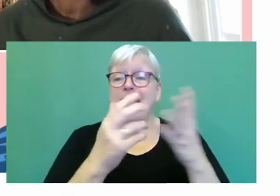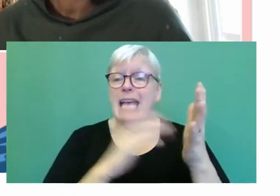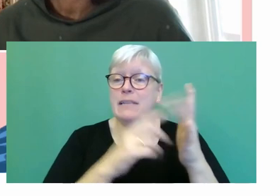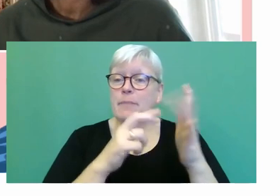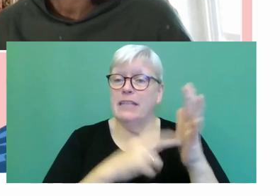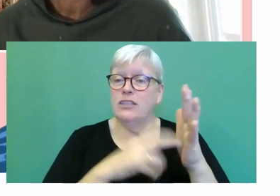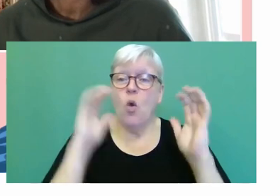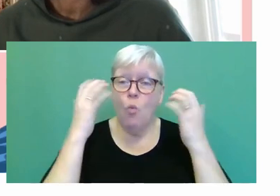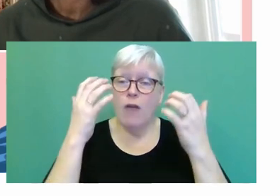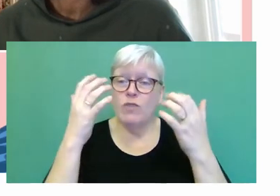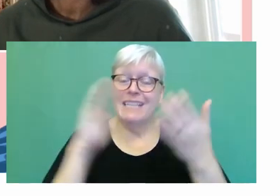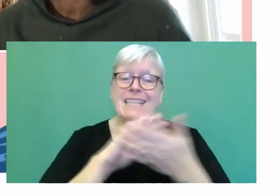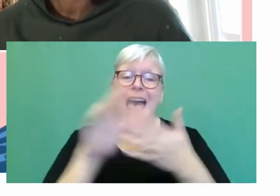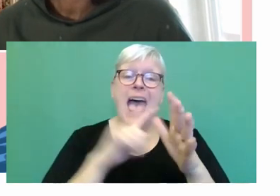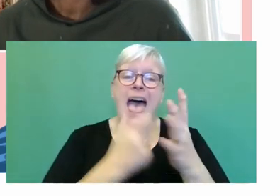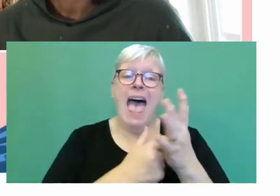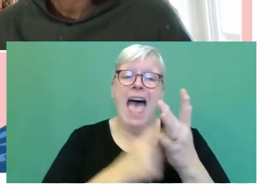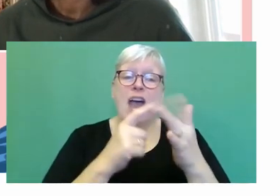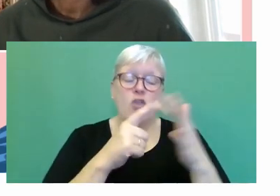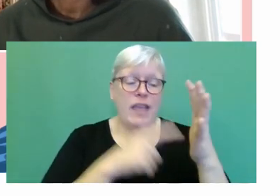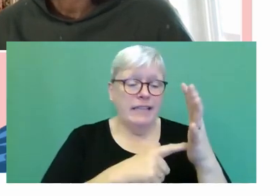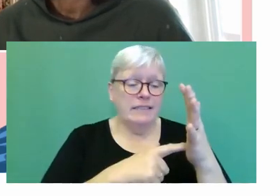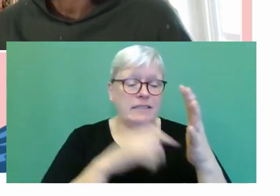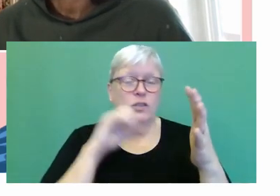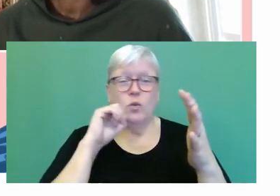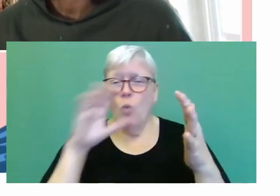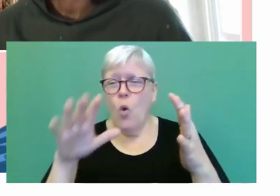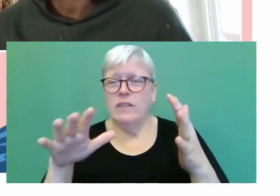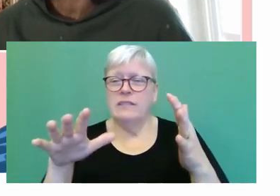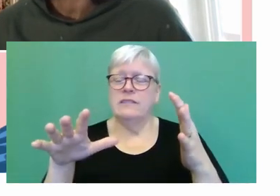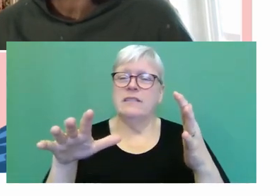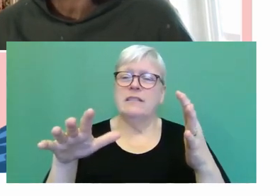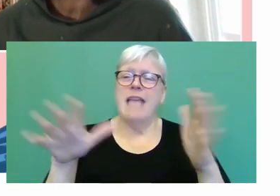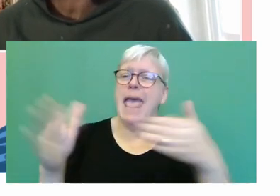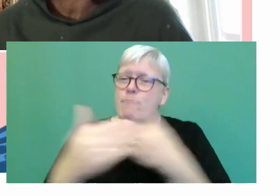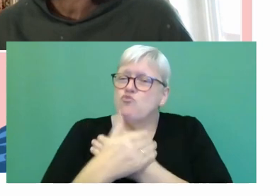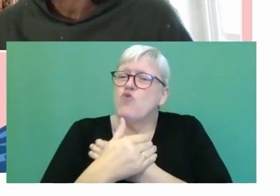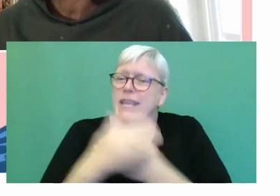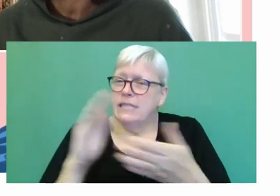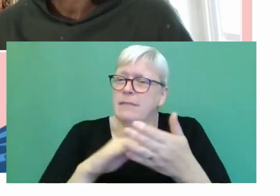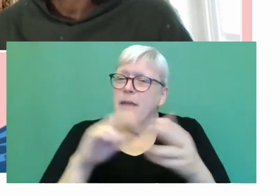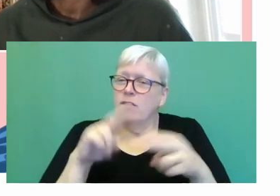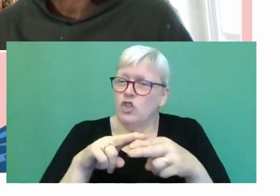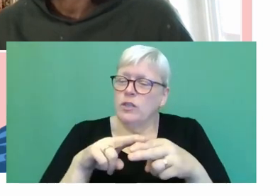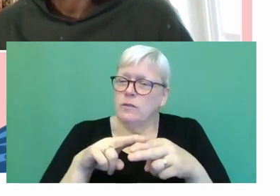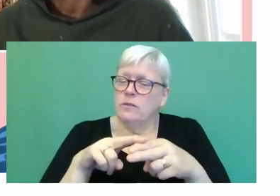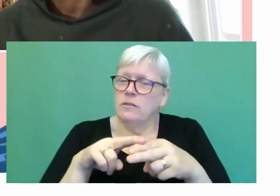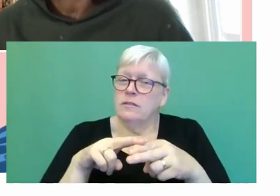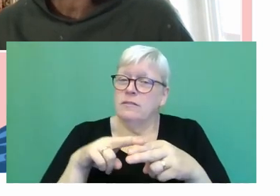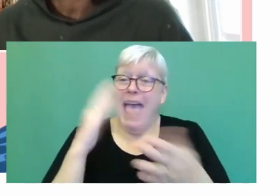take to, I can't remember the word to use, wouldn't take to, wouldn't embrace Anissa Amar, but actually she does.